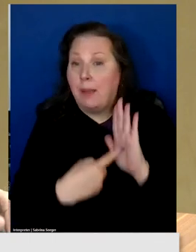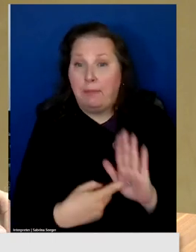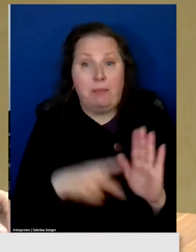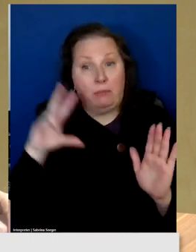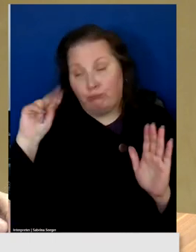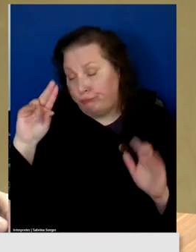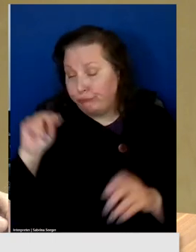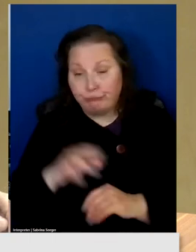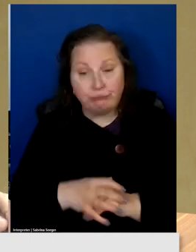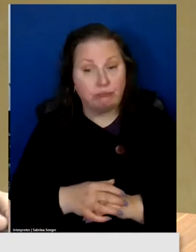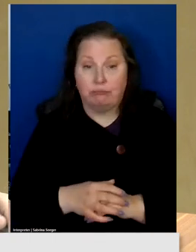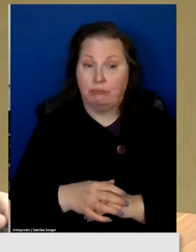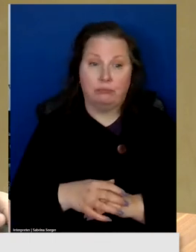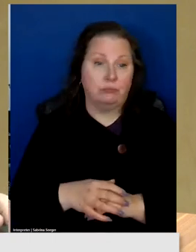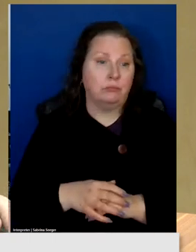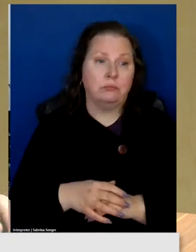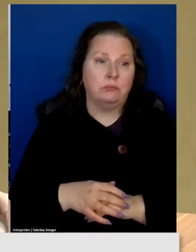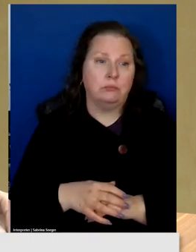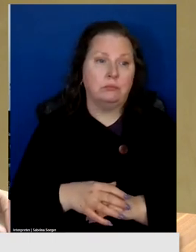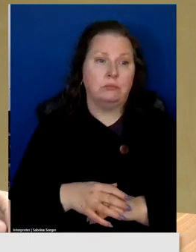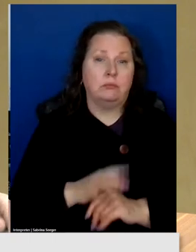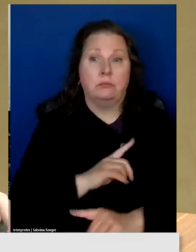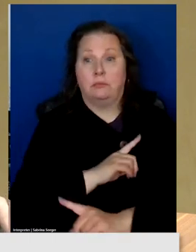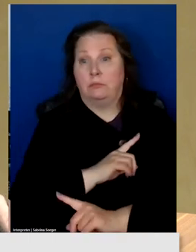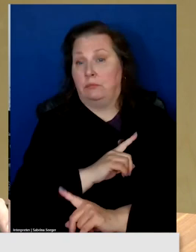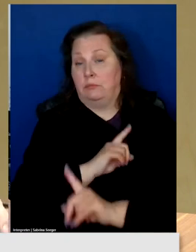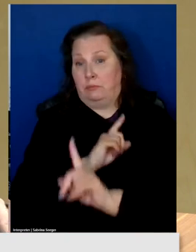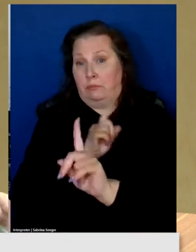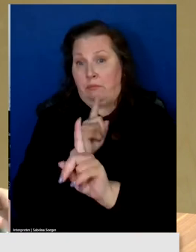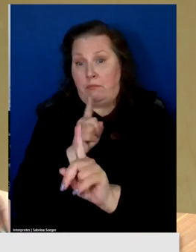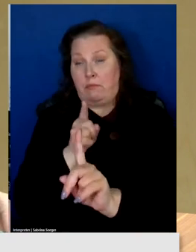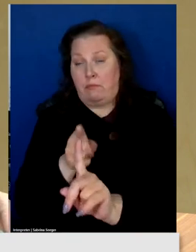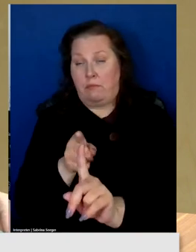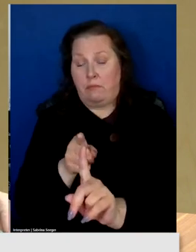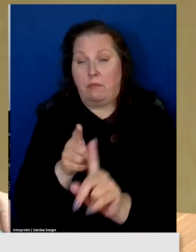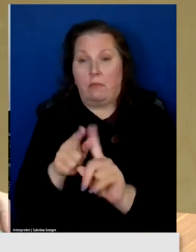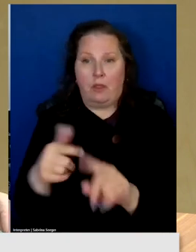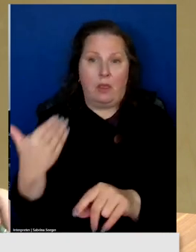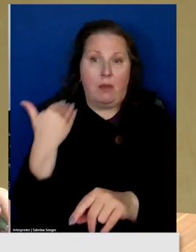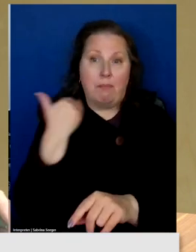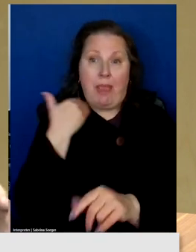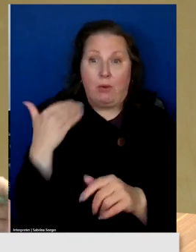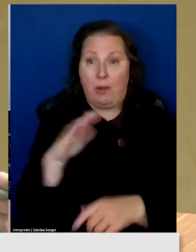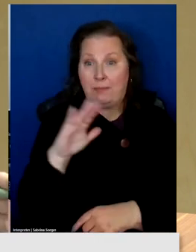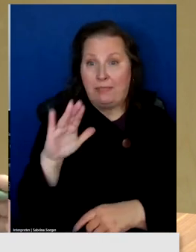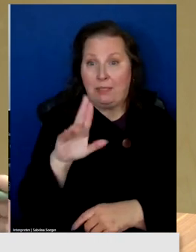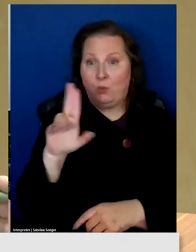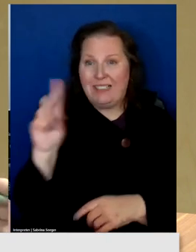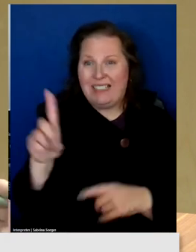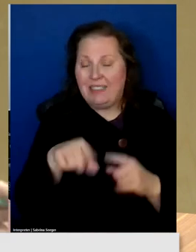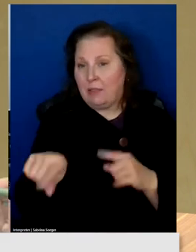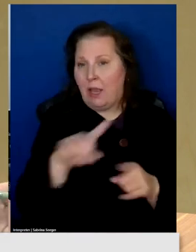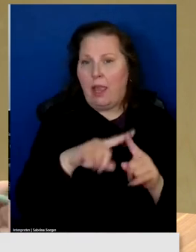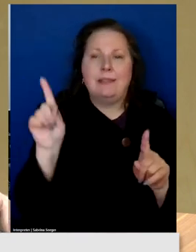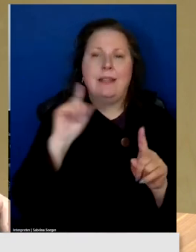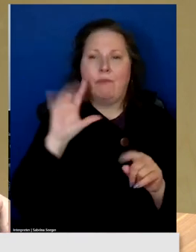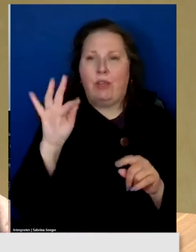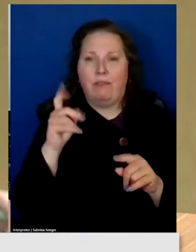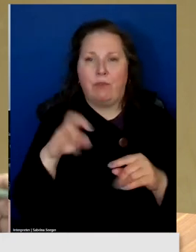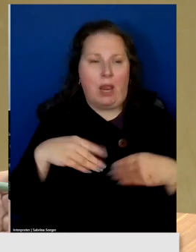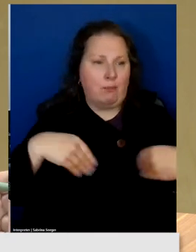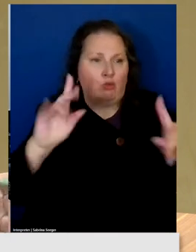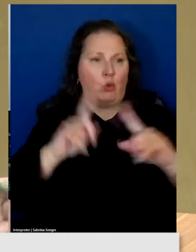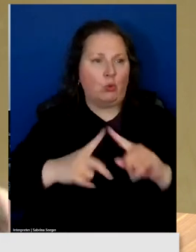So you're headed towards a whole bunch of bankrupt CUDs and a whole bunch of fiber getting sold to the